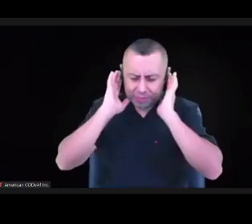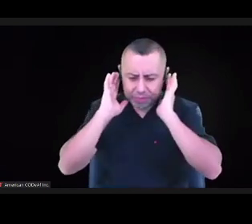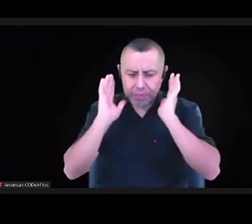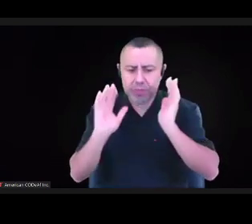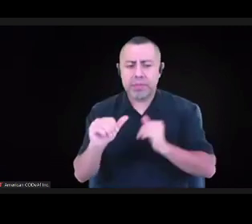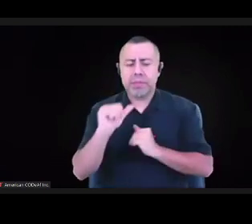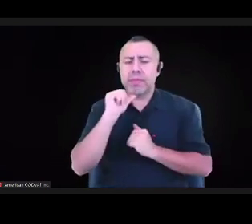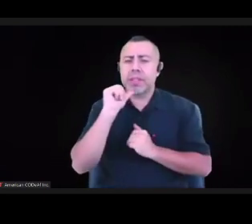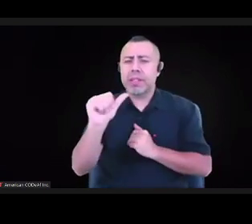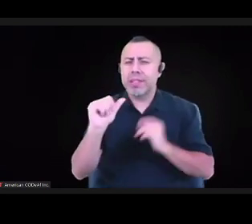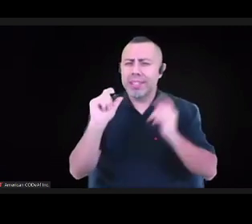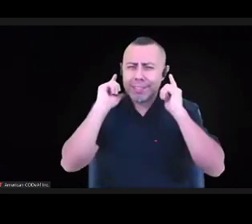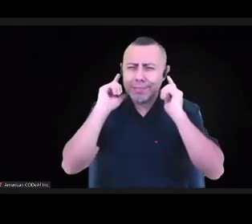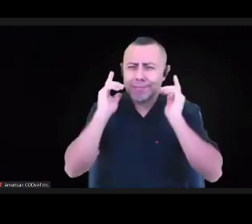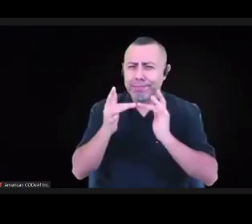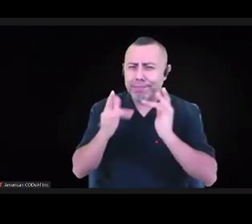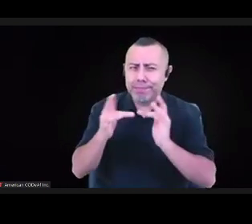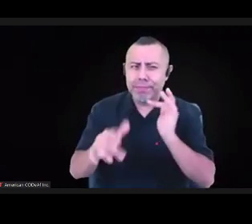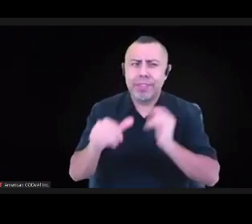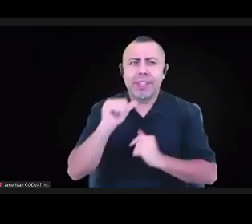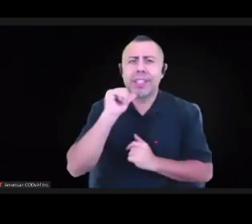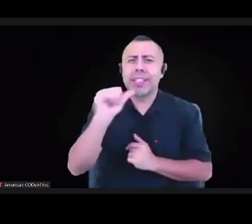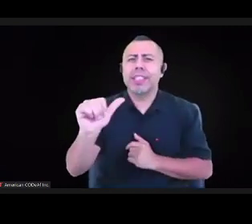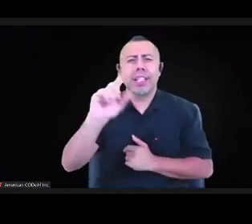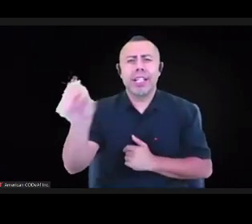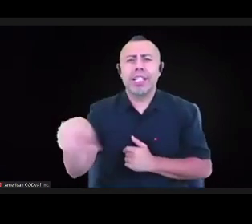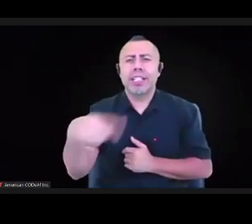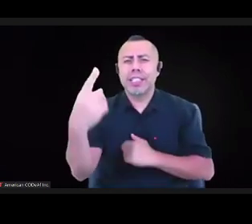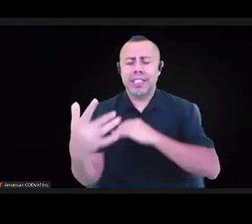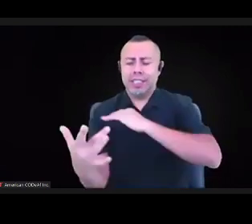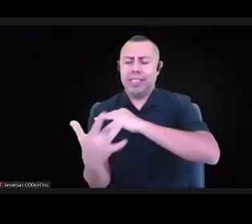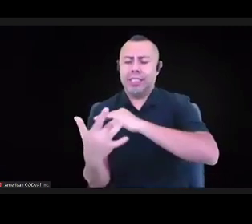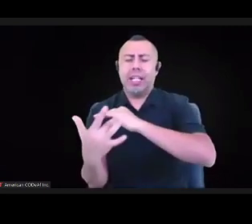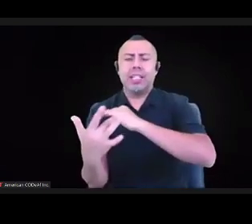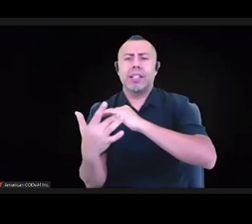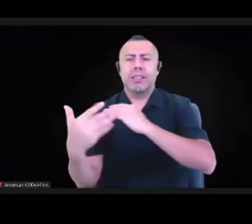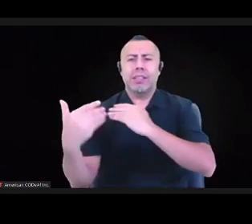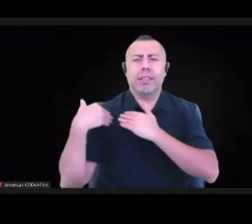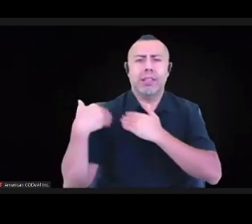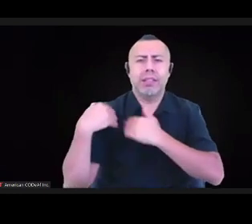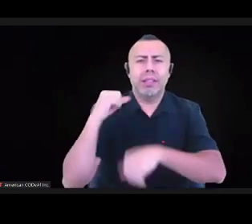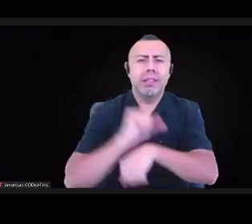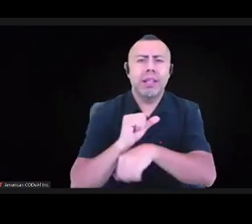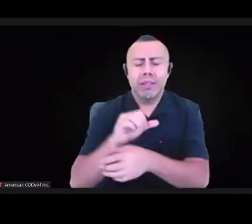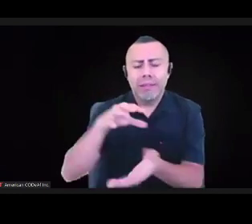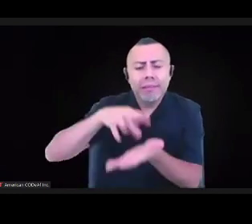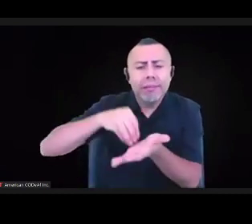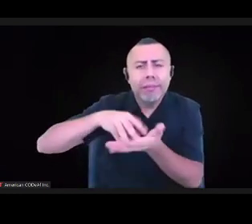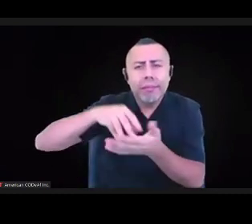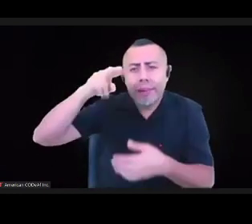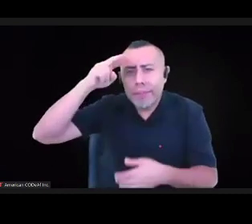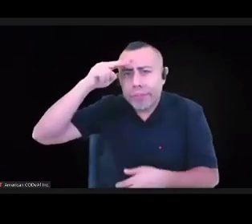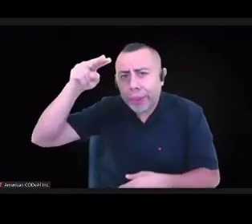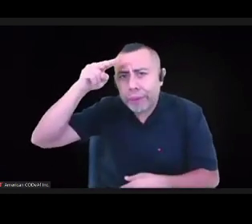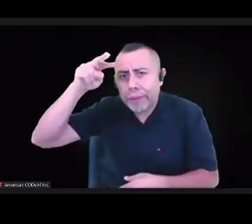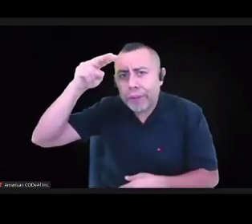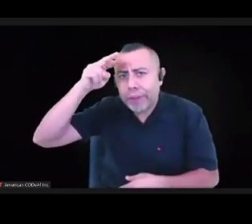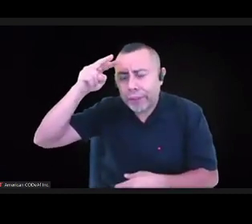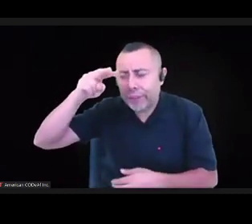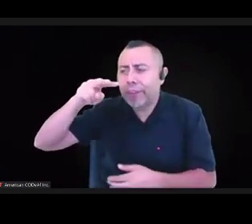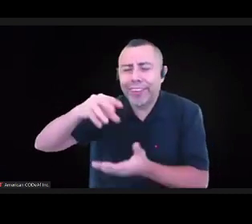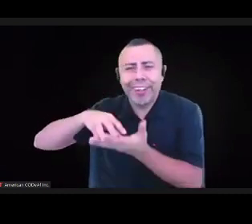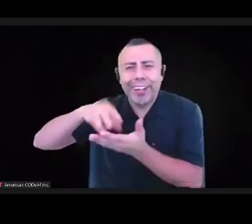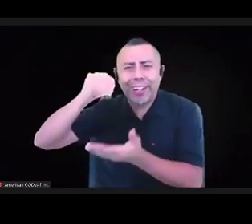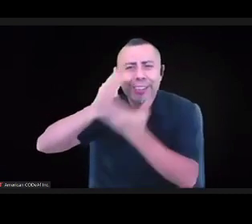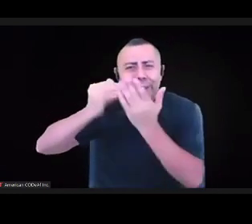a technical task of, like, learning, you know, some theory and some ideas and then going to work, because I think the